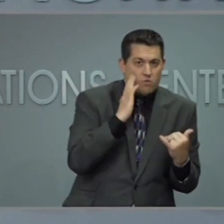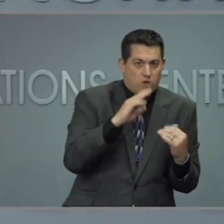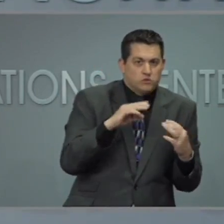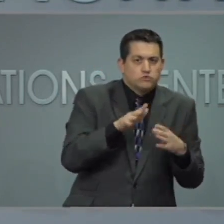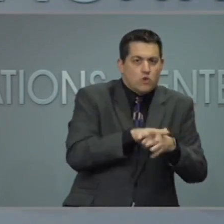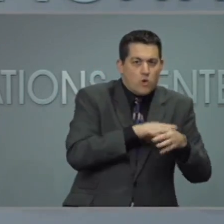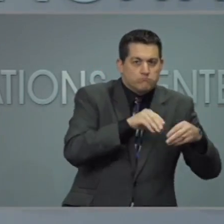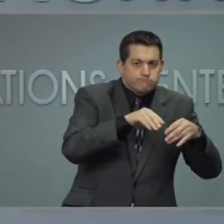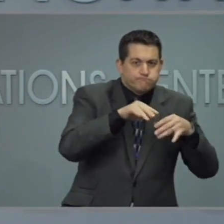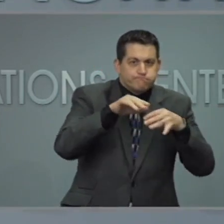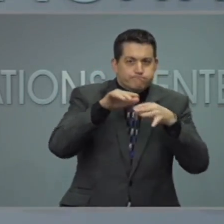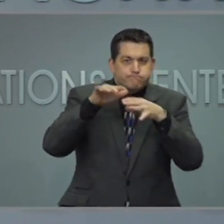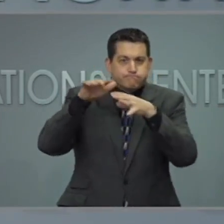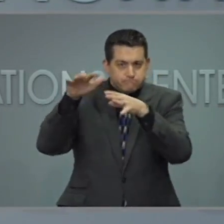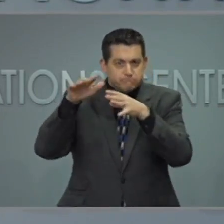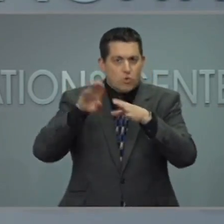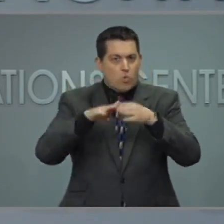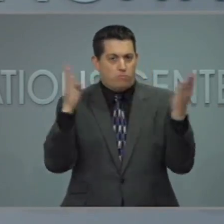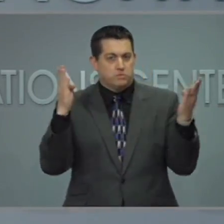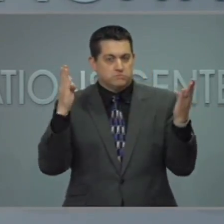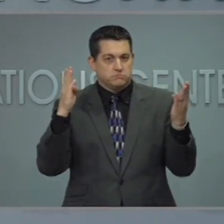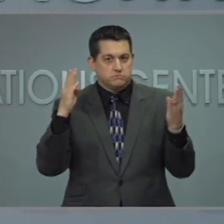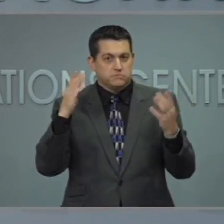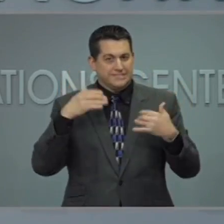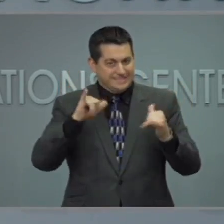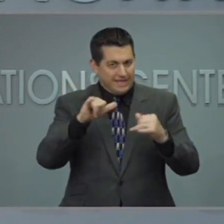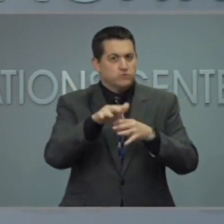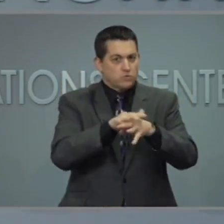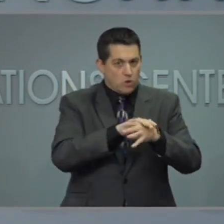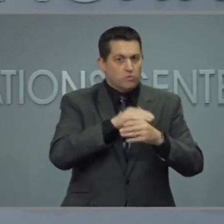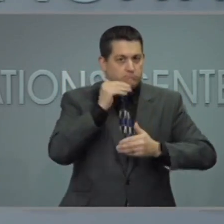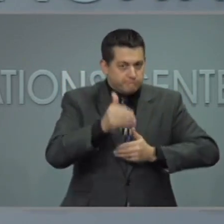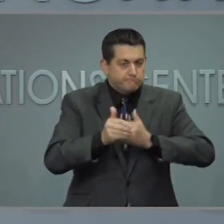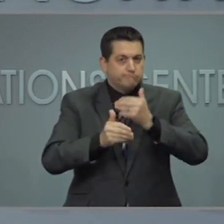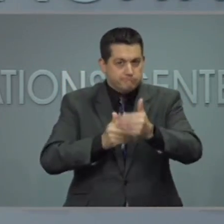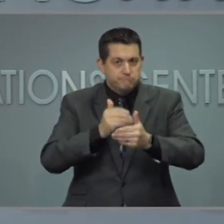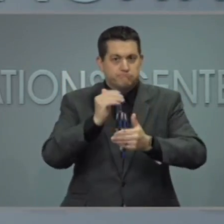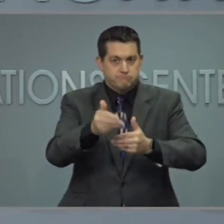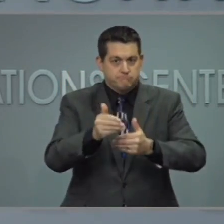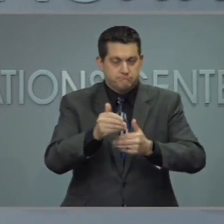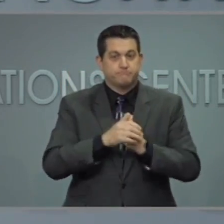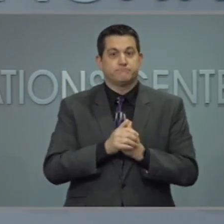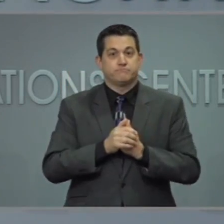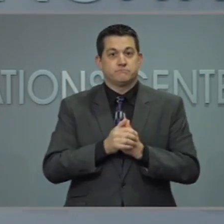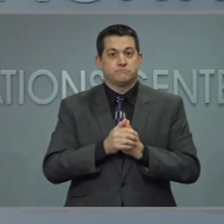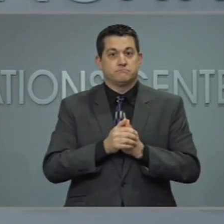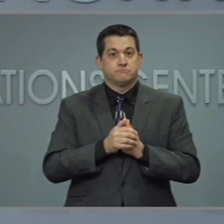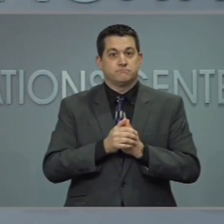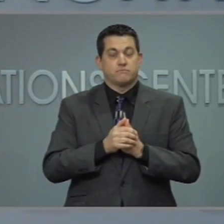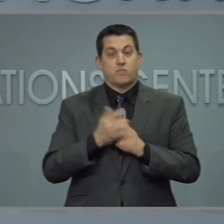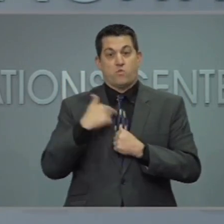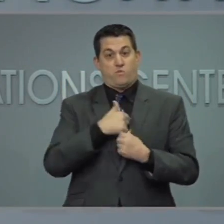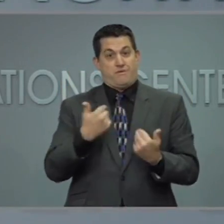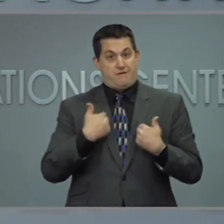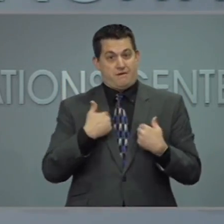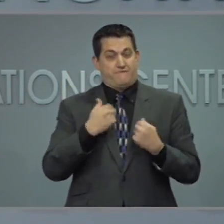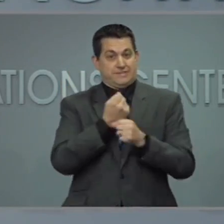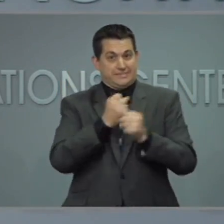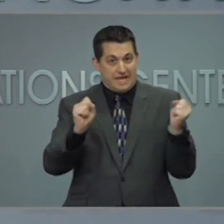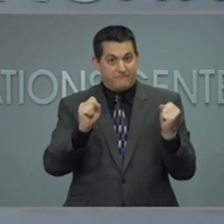We are continuing to do all of these things. And because of our strong safety protocols,